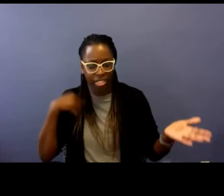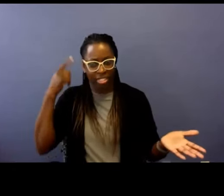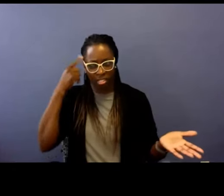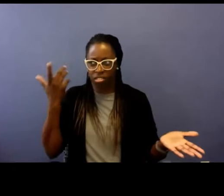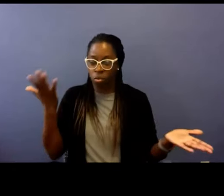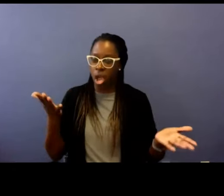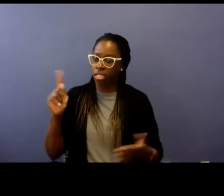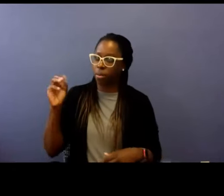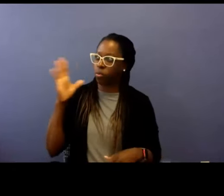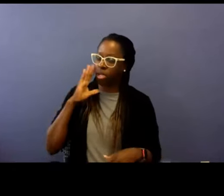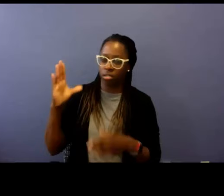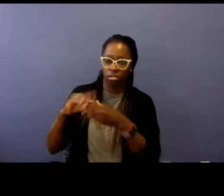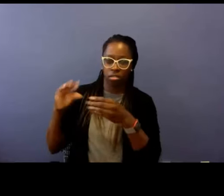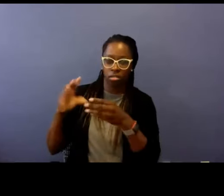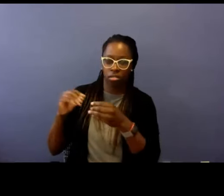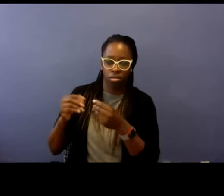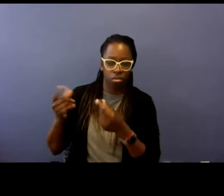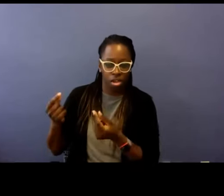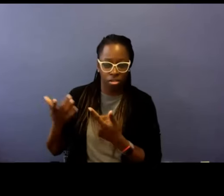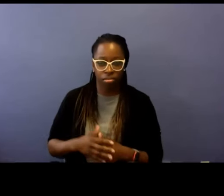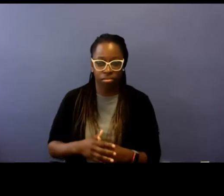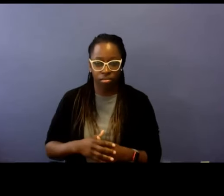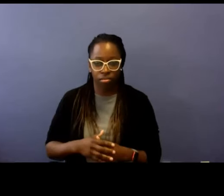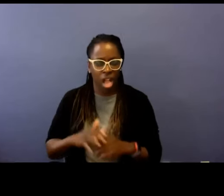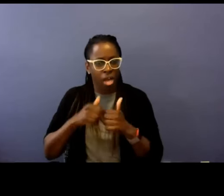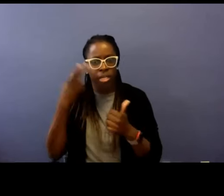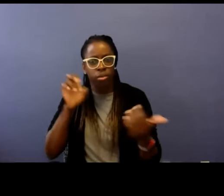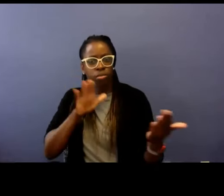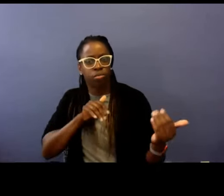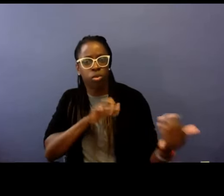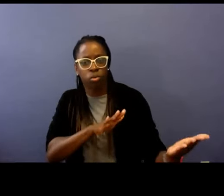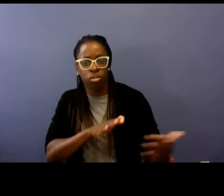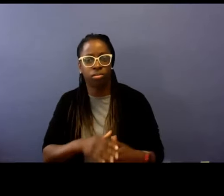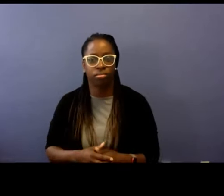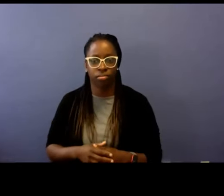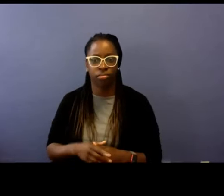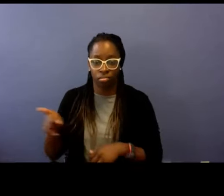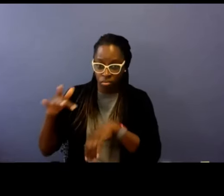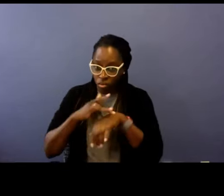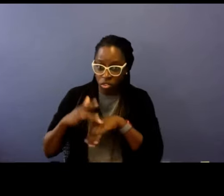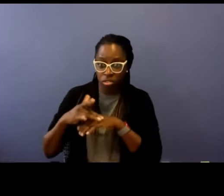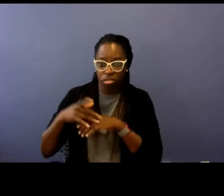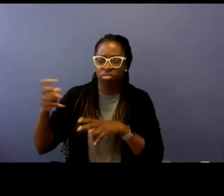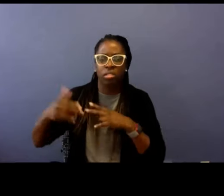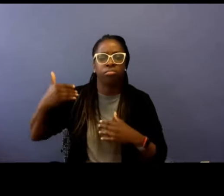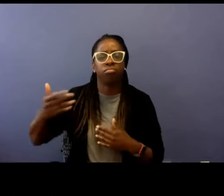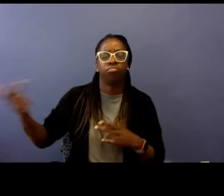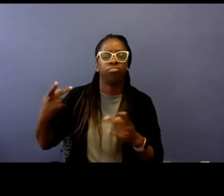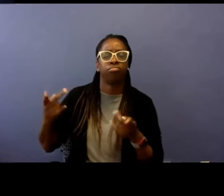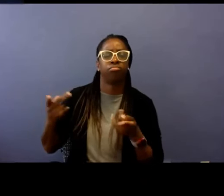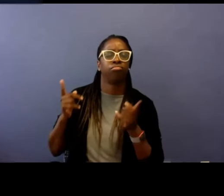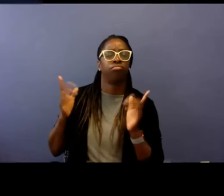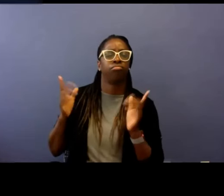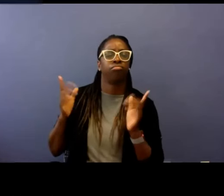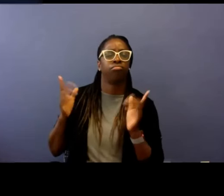to think about, I do think, okay, what would Tom say? How would he approach it? Jeffrey L. He was a resource